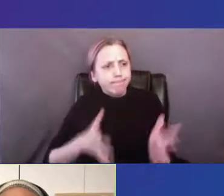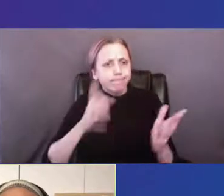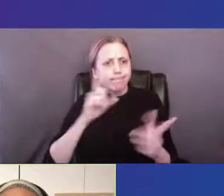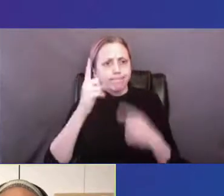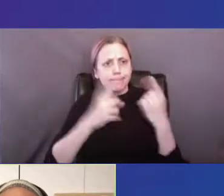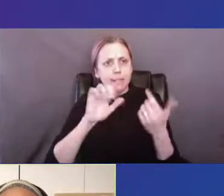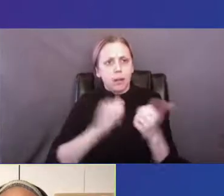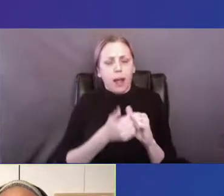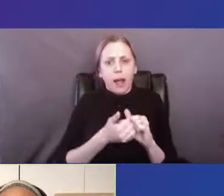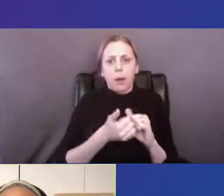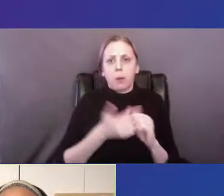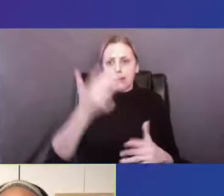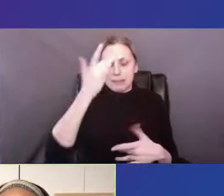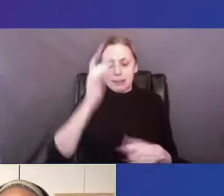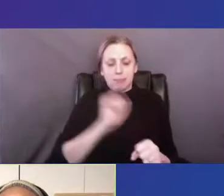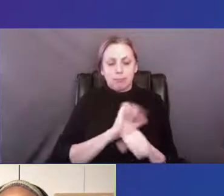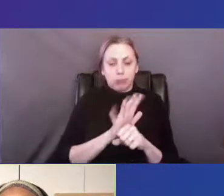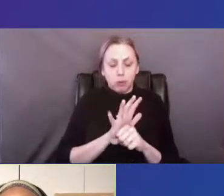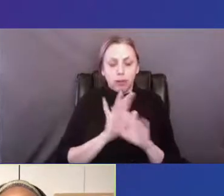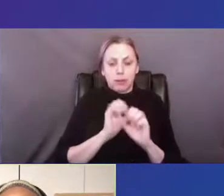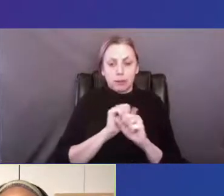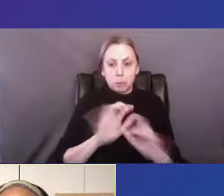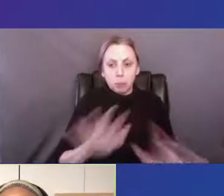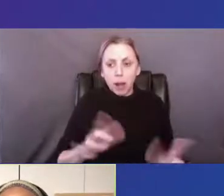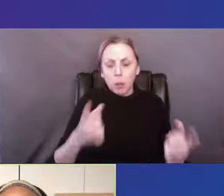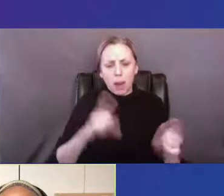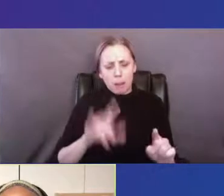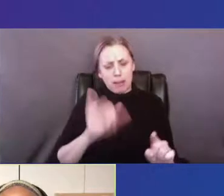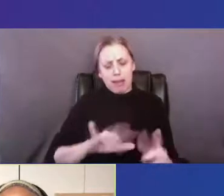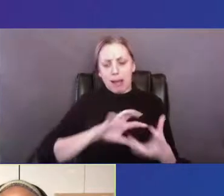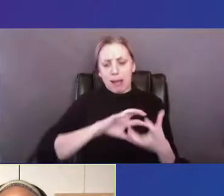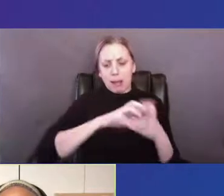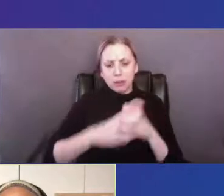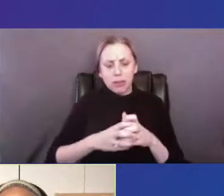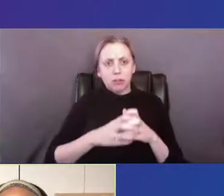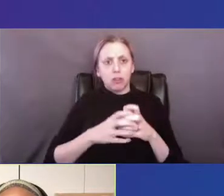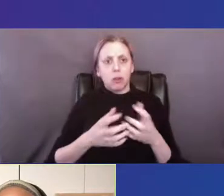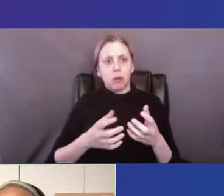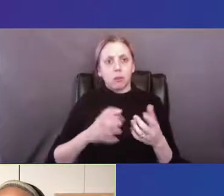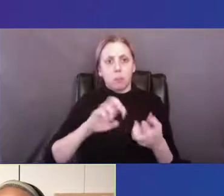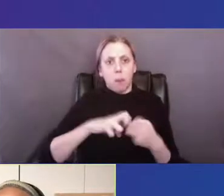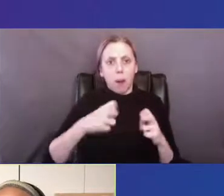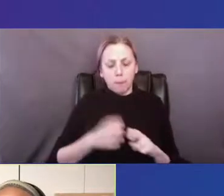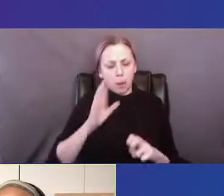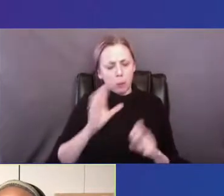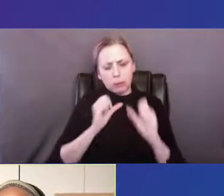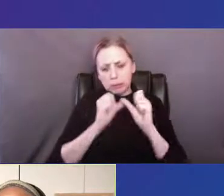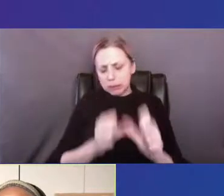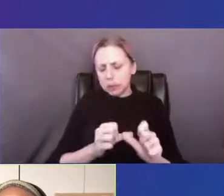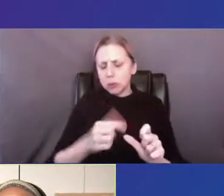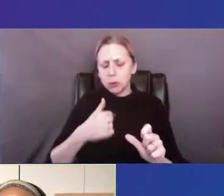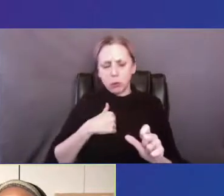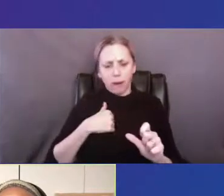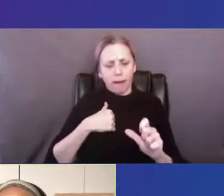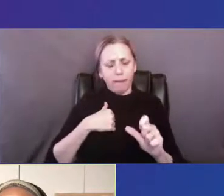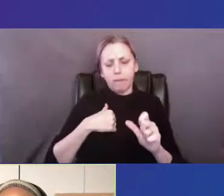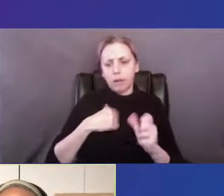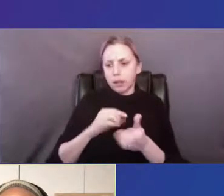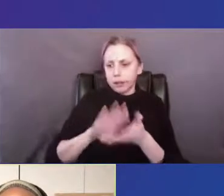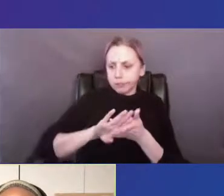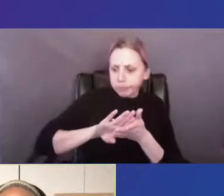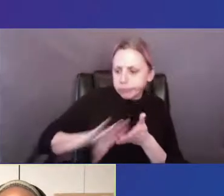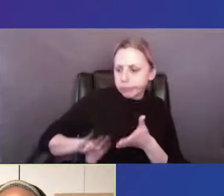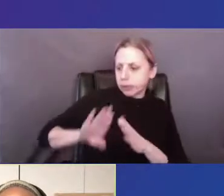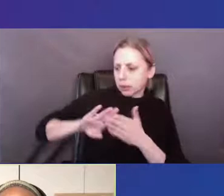intersectional issue and will continue to have a devastatingly disproportionate effect on marginalized communities around the world.